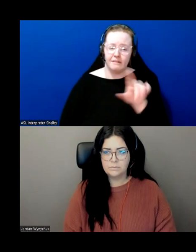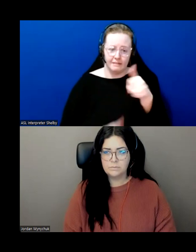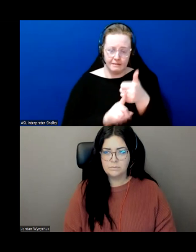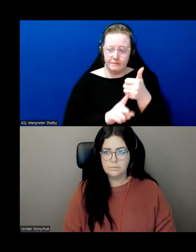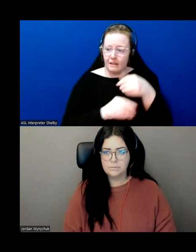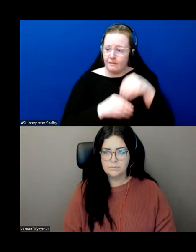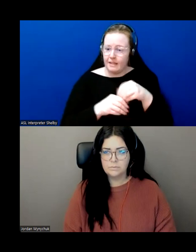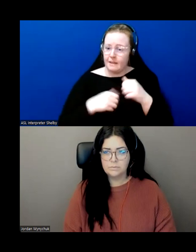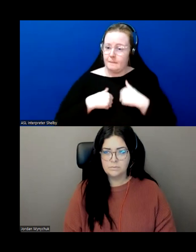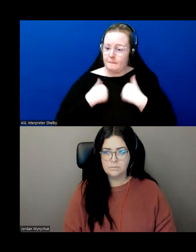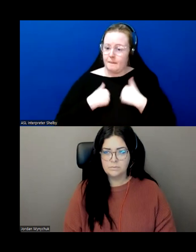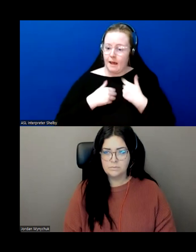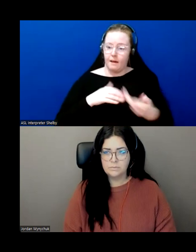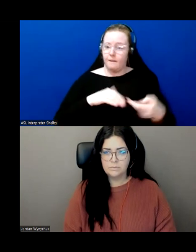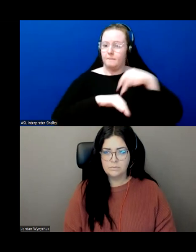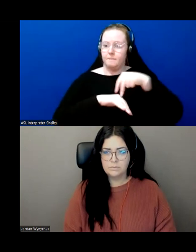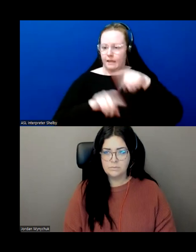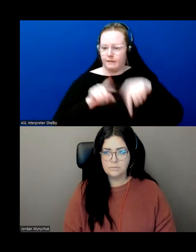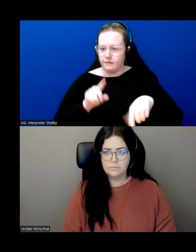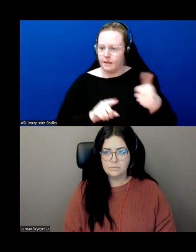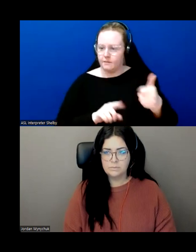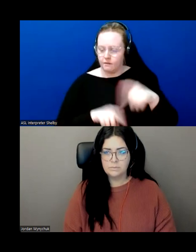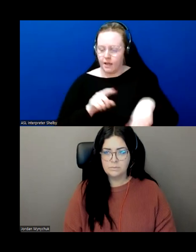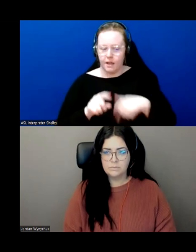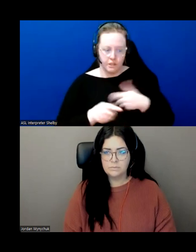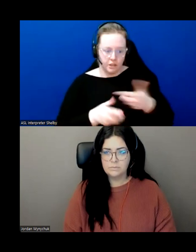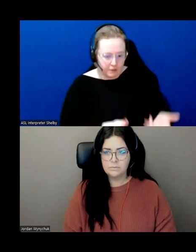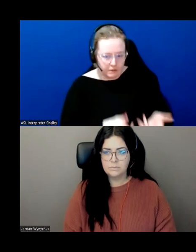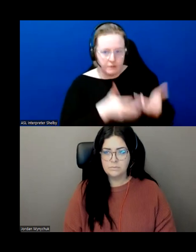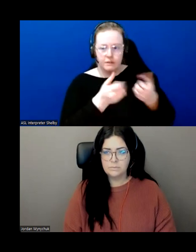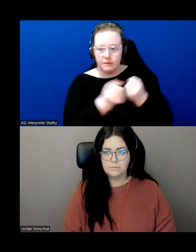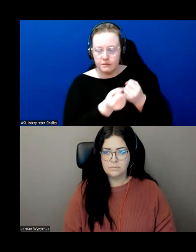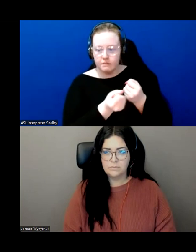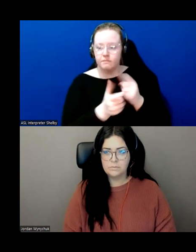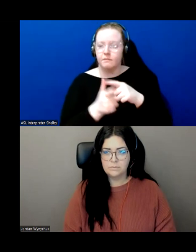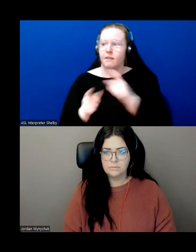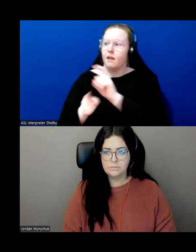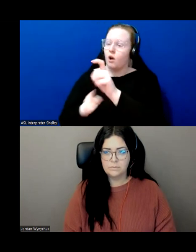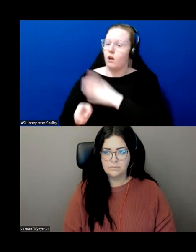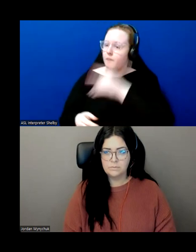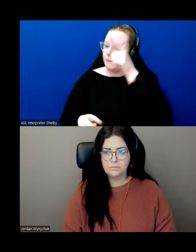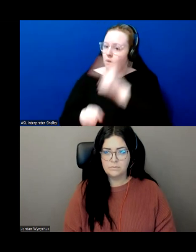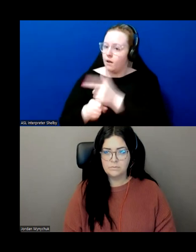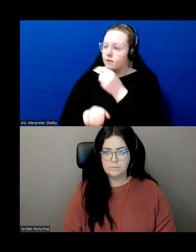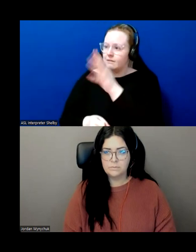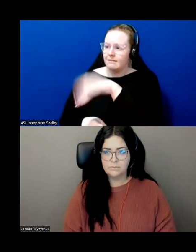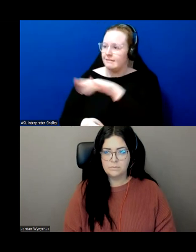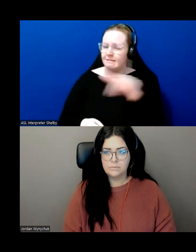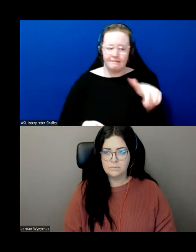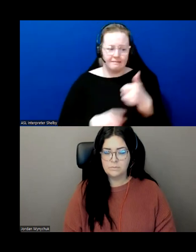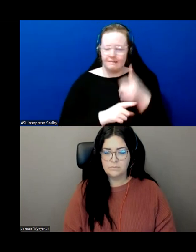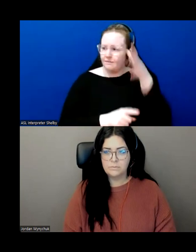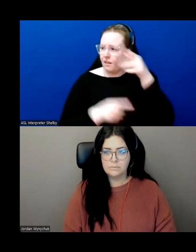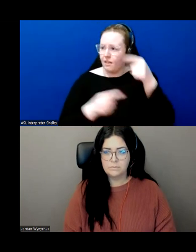um so i got him out and called my brother the next day and said look i couldn't get him out of the tub last night my next business trip